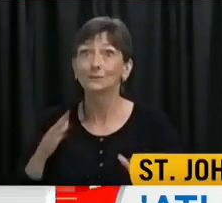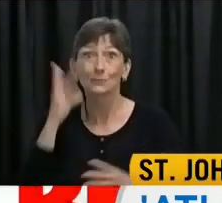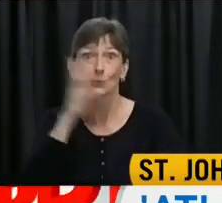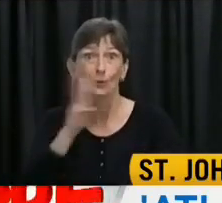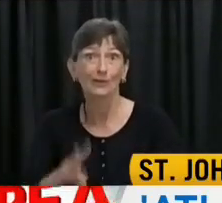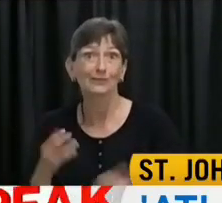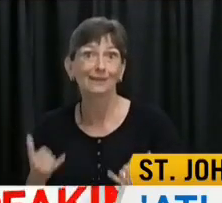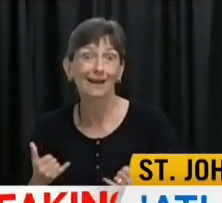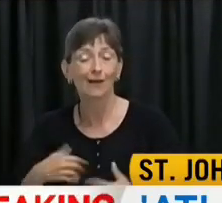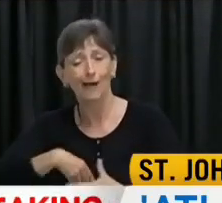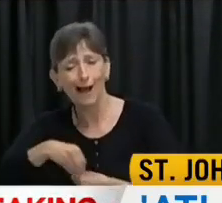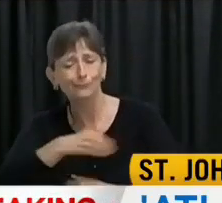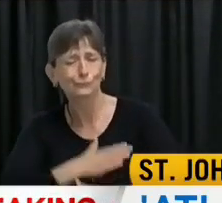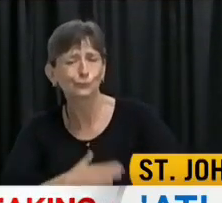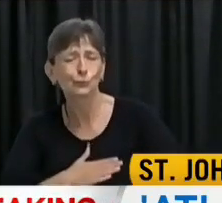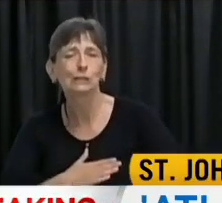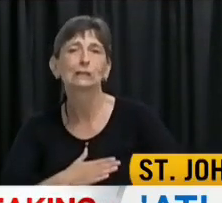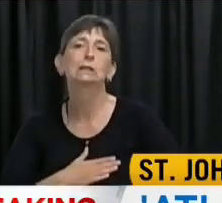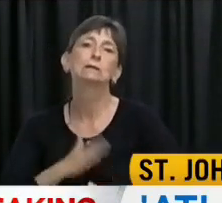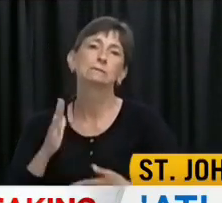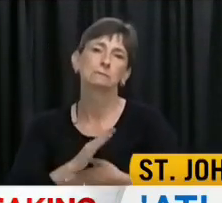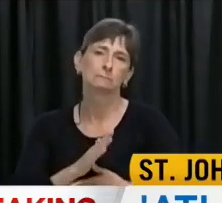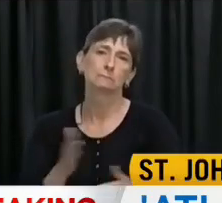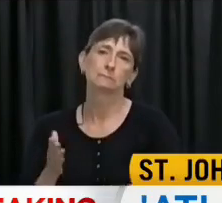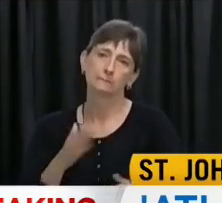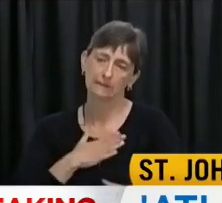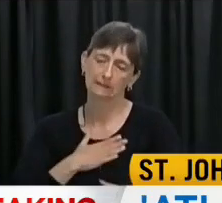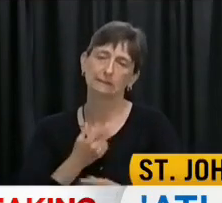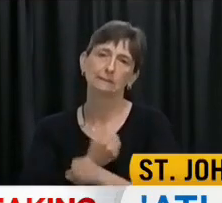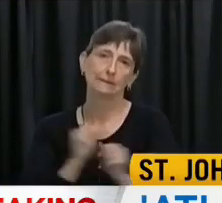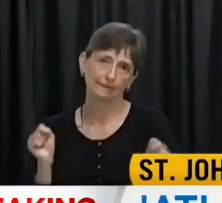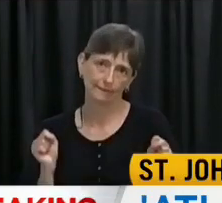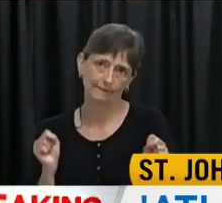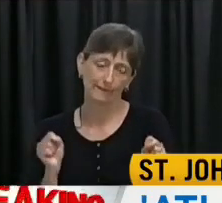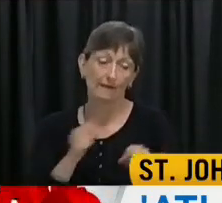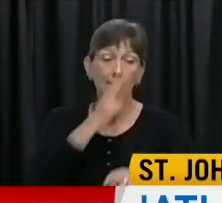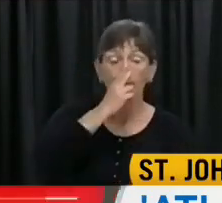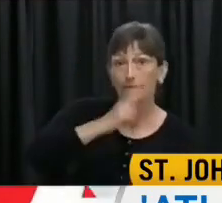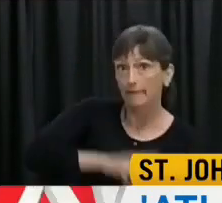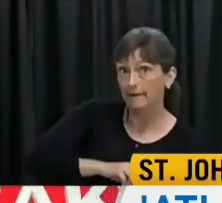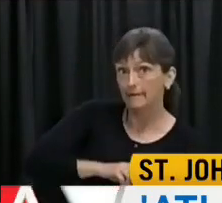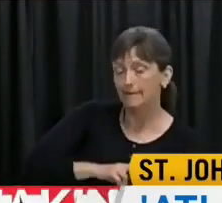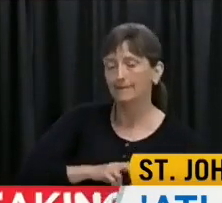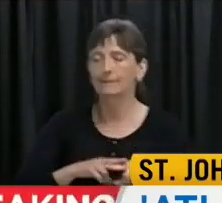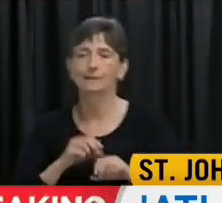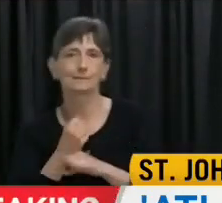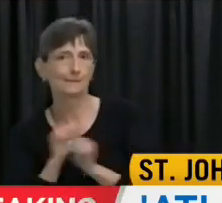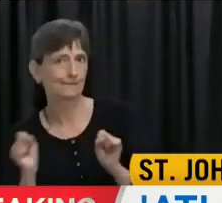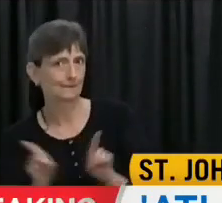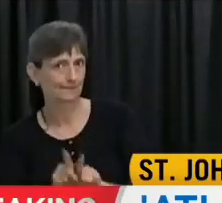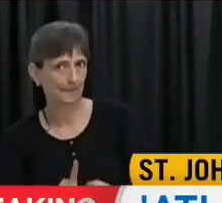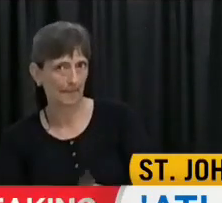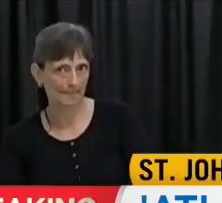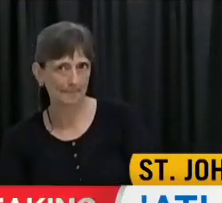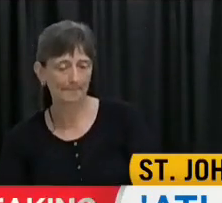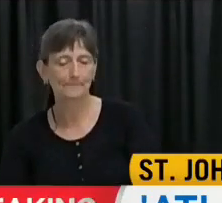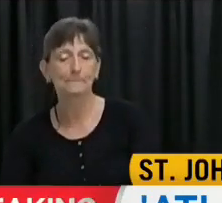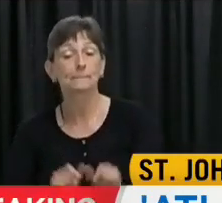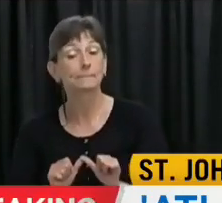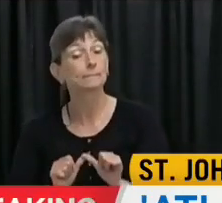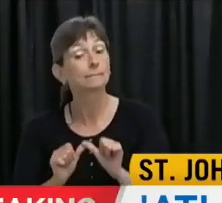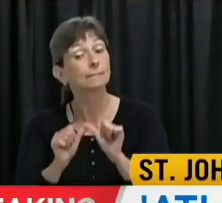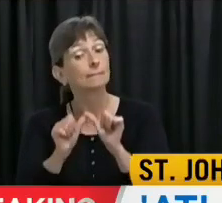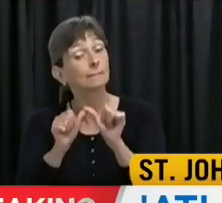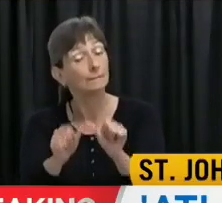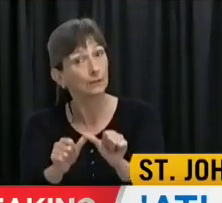safest manner possible. We have to make sure that we can still have some fun while staying safe. By doing this, we'll